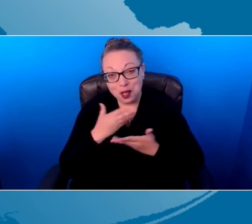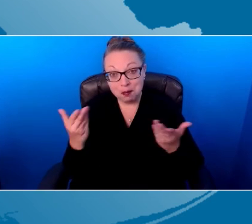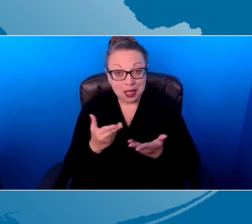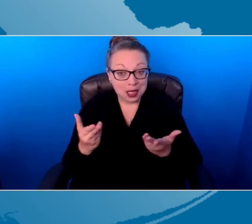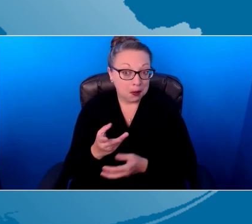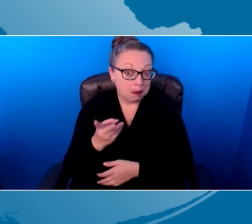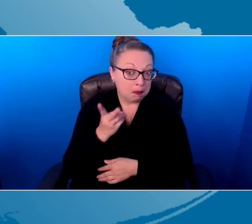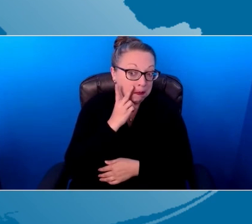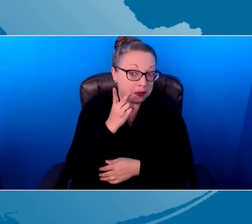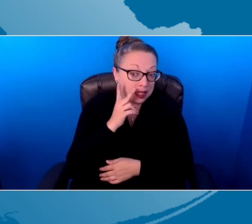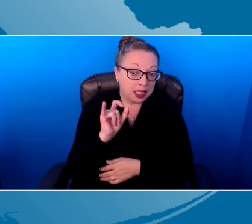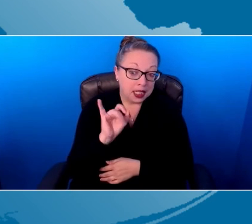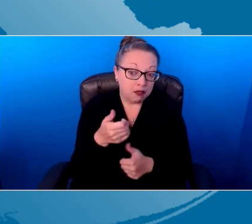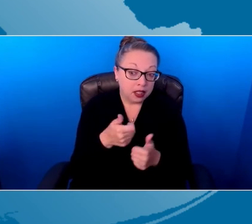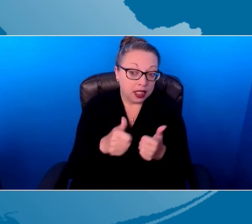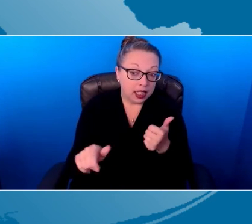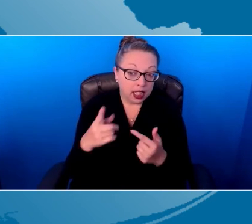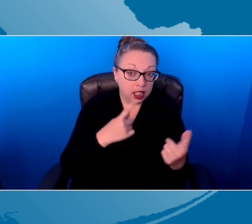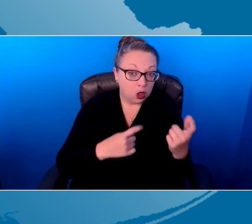coaching. We've got a few minutes left.